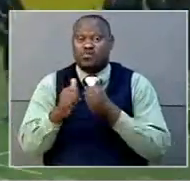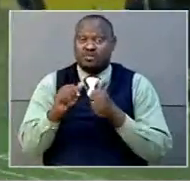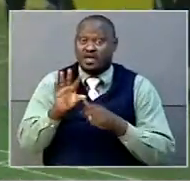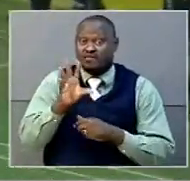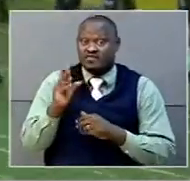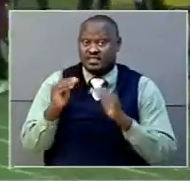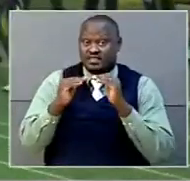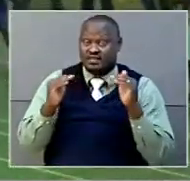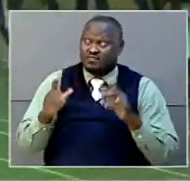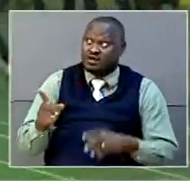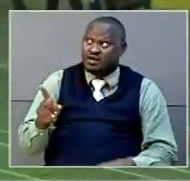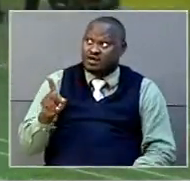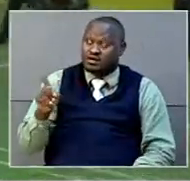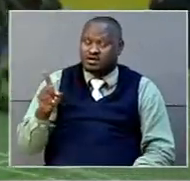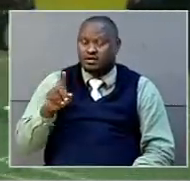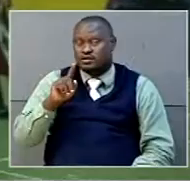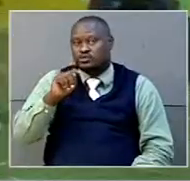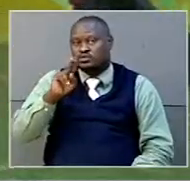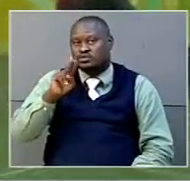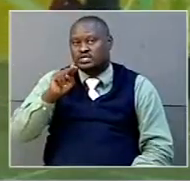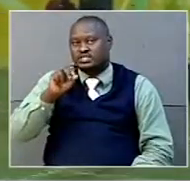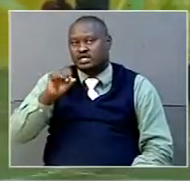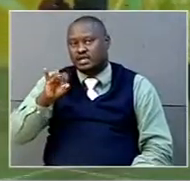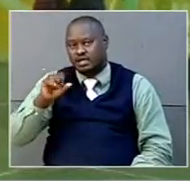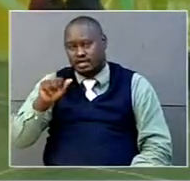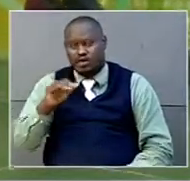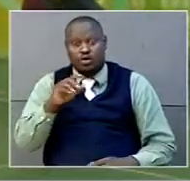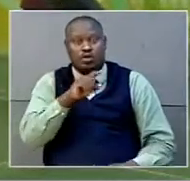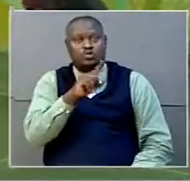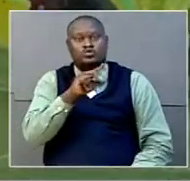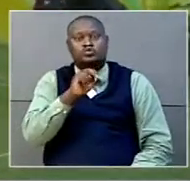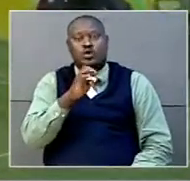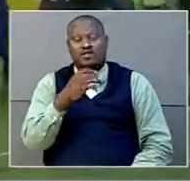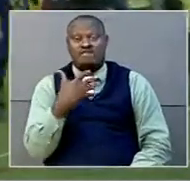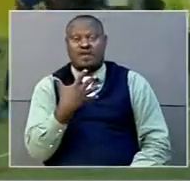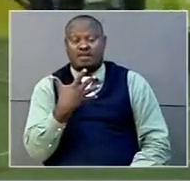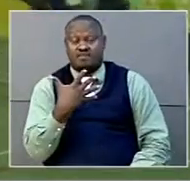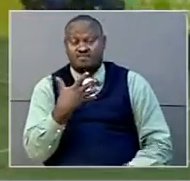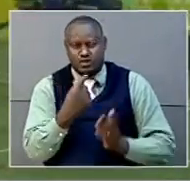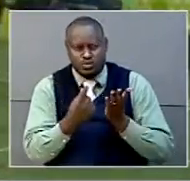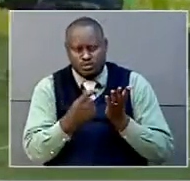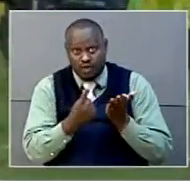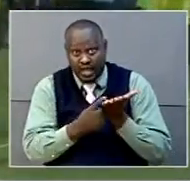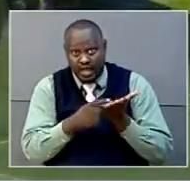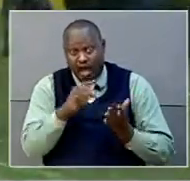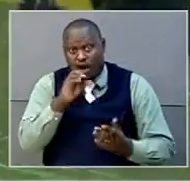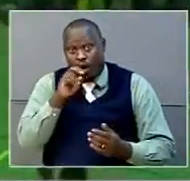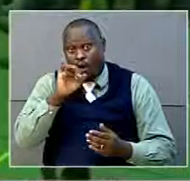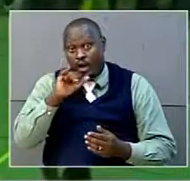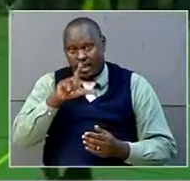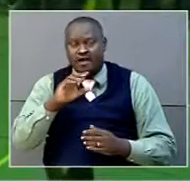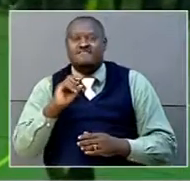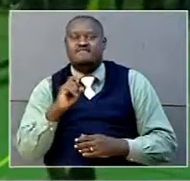Cup in the city of Varaday, Tunisia. Now, the Zone 5 representatives, Oilers, saw Oilers lead in the first